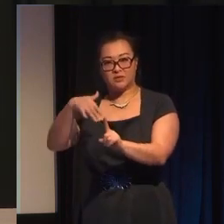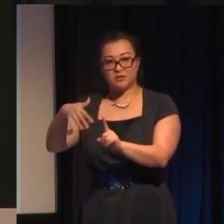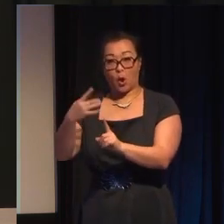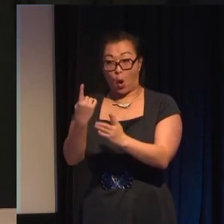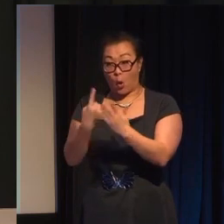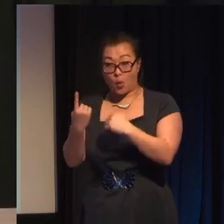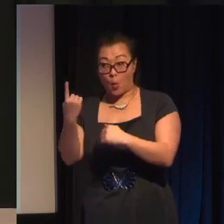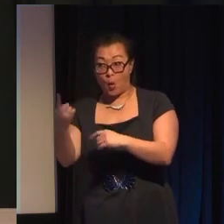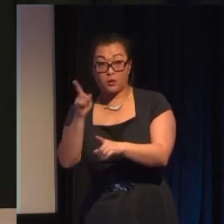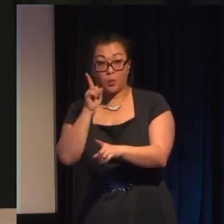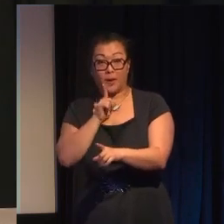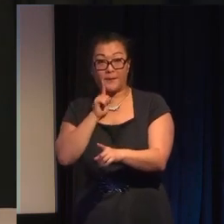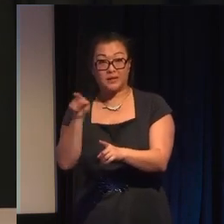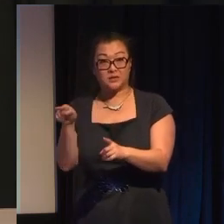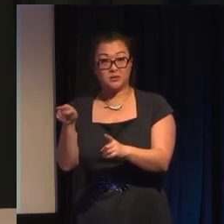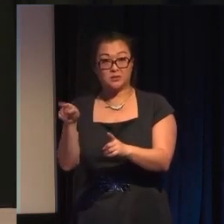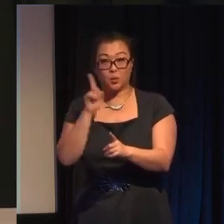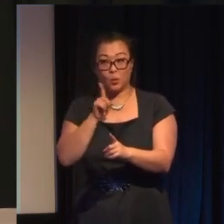re-roll that I mentioned earlier